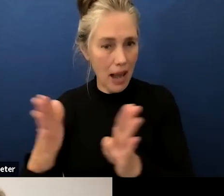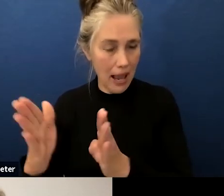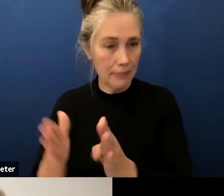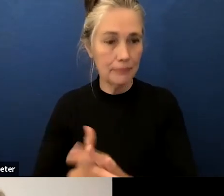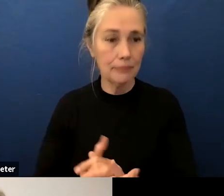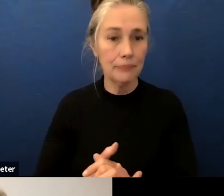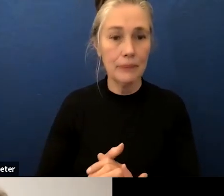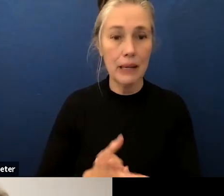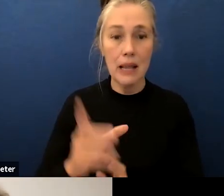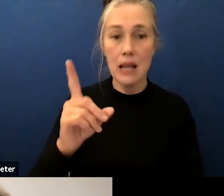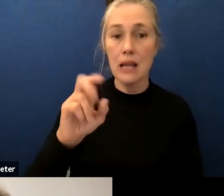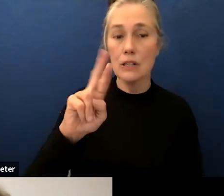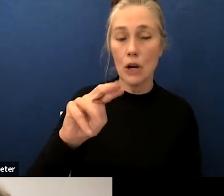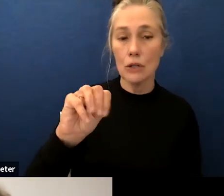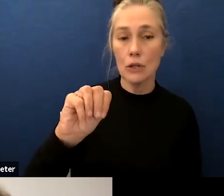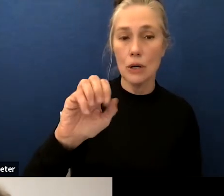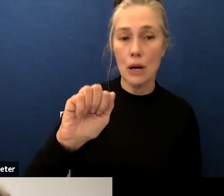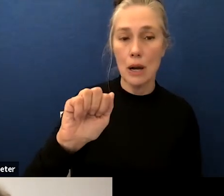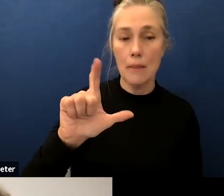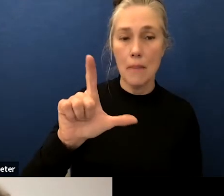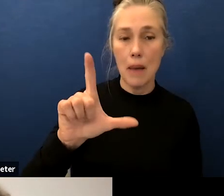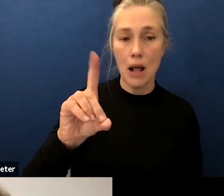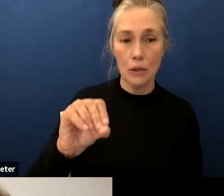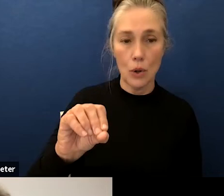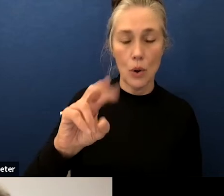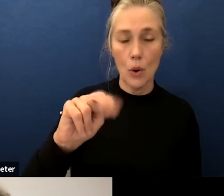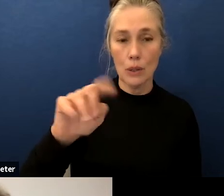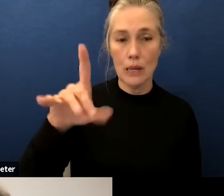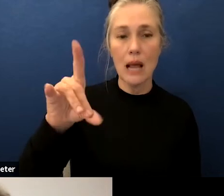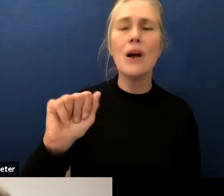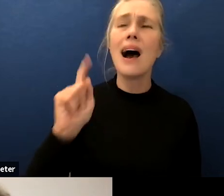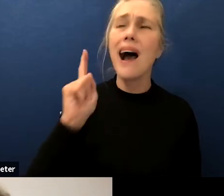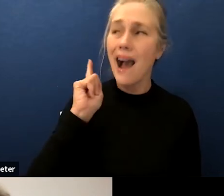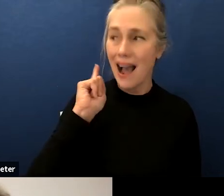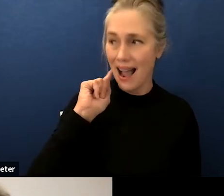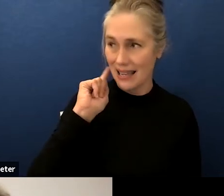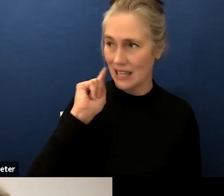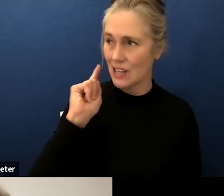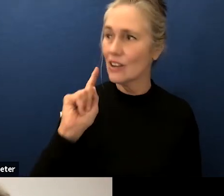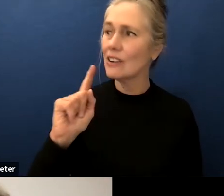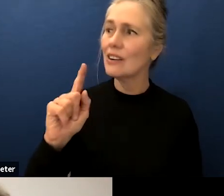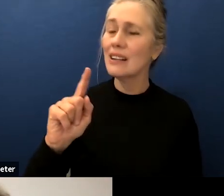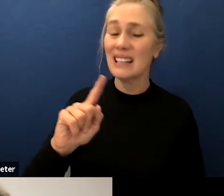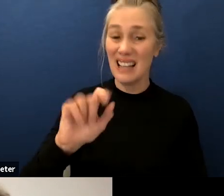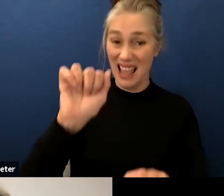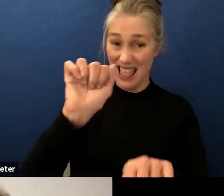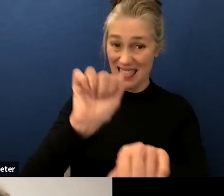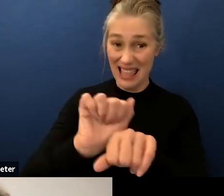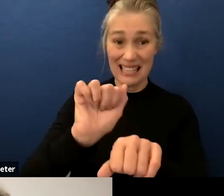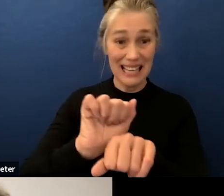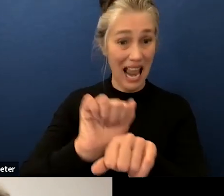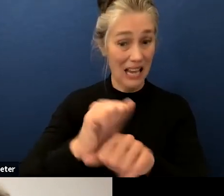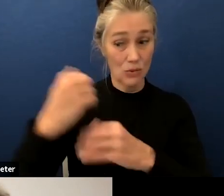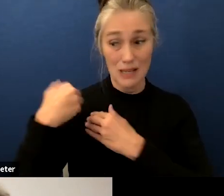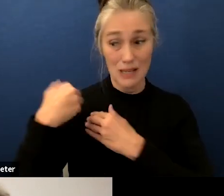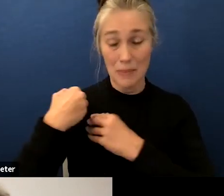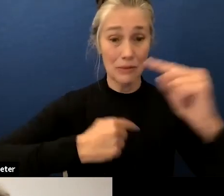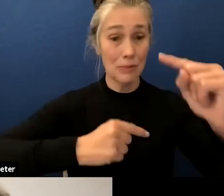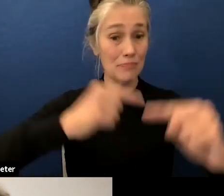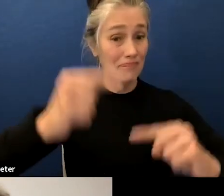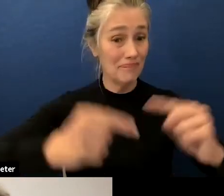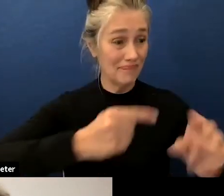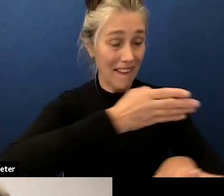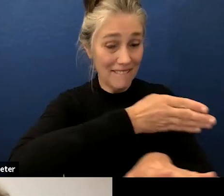like to say now no I think I hear that the asks are varied and I think I have a lot of confidence in cabinet and